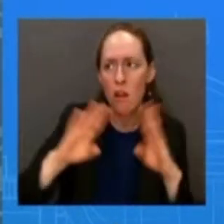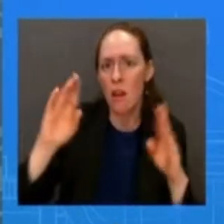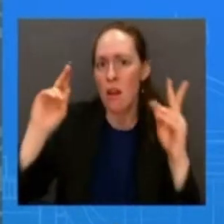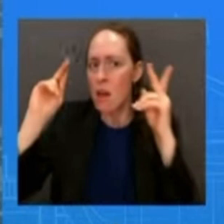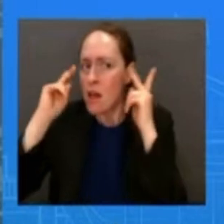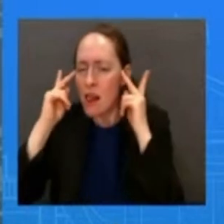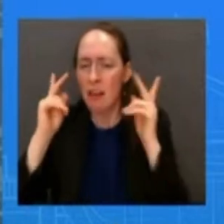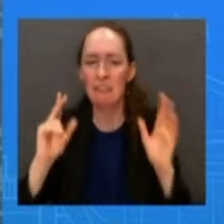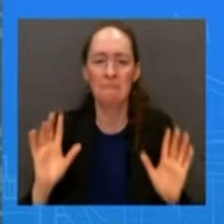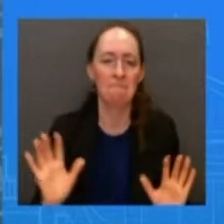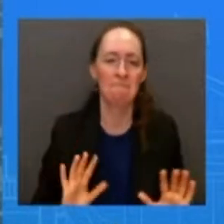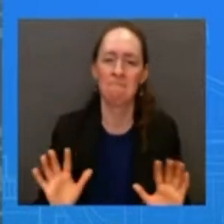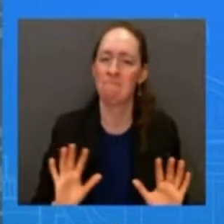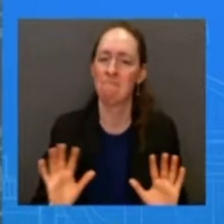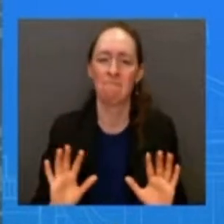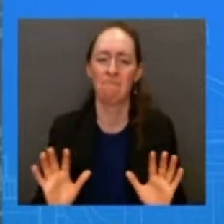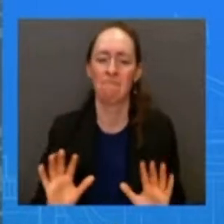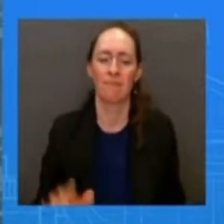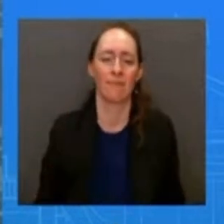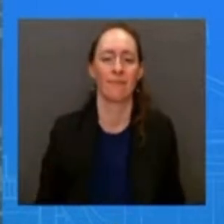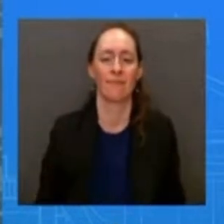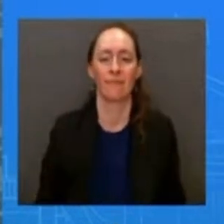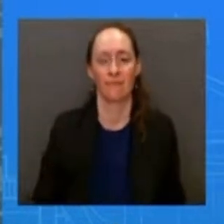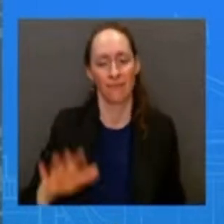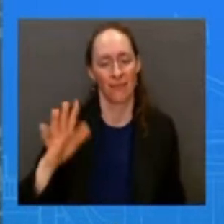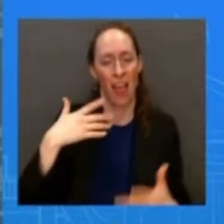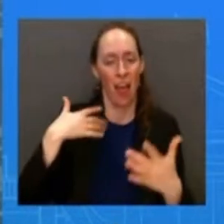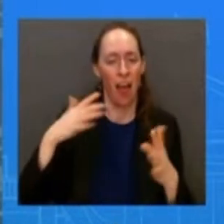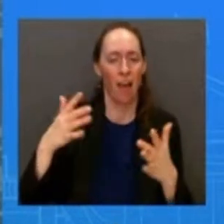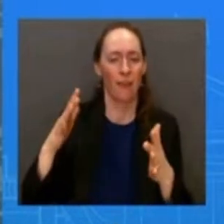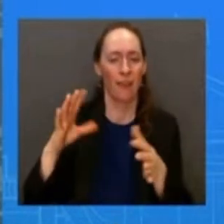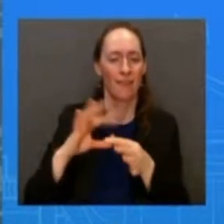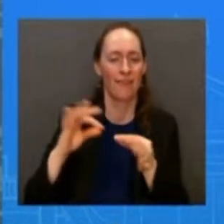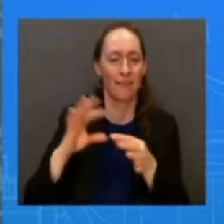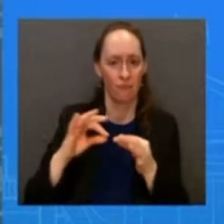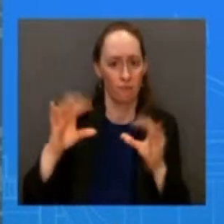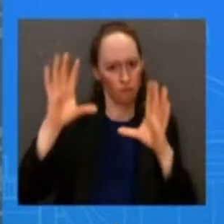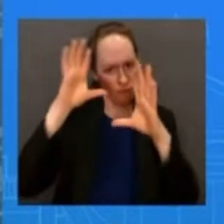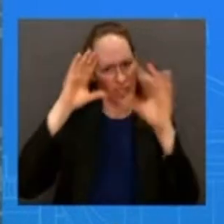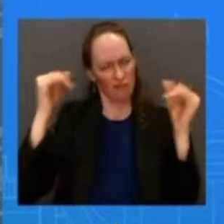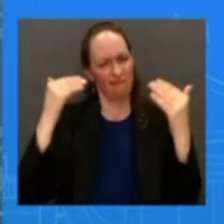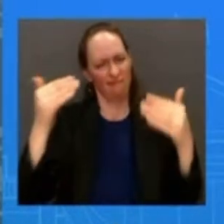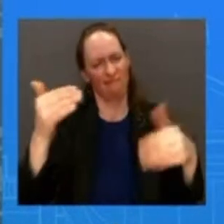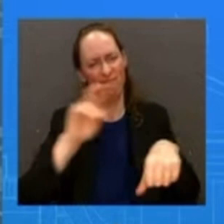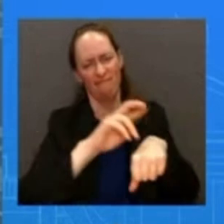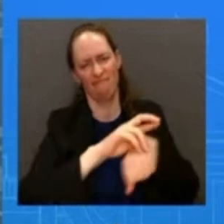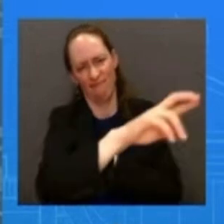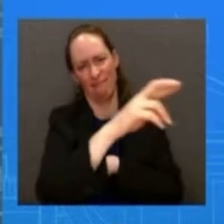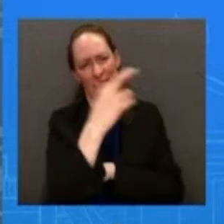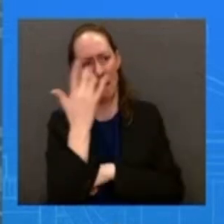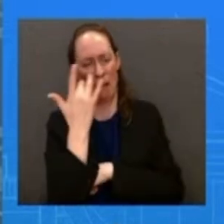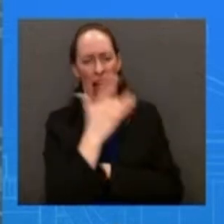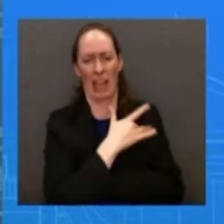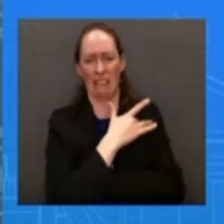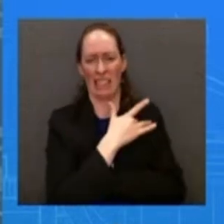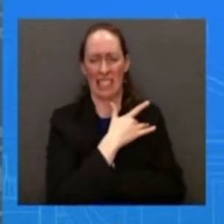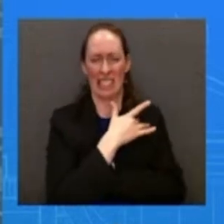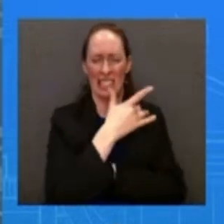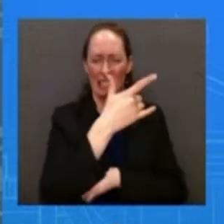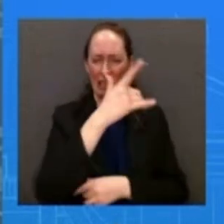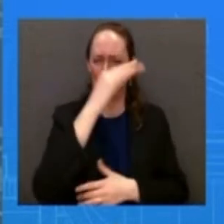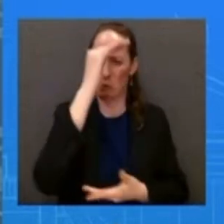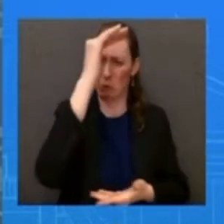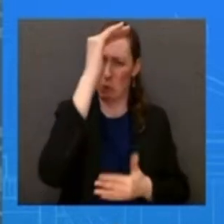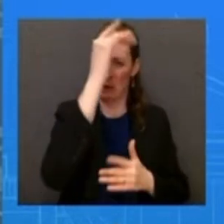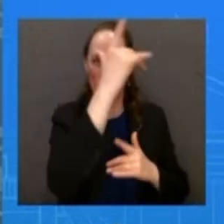because the objects were indeed flying at low lower elevation and they were in civilian airspace and we wanted to make sure